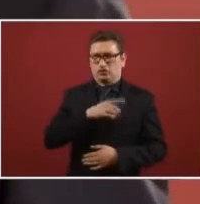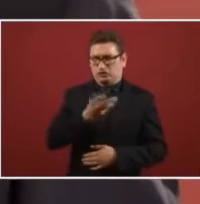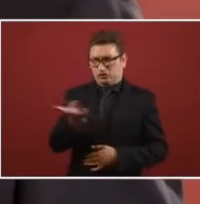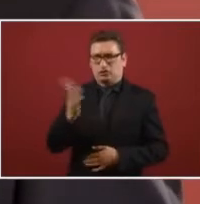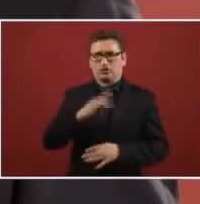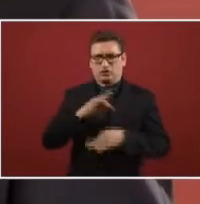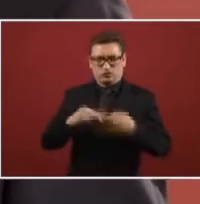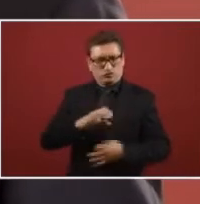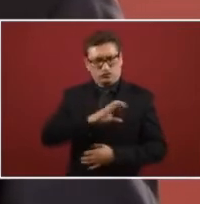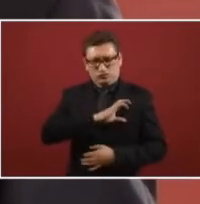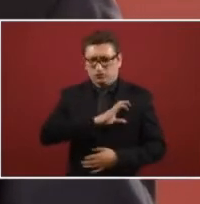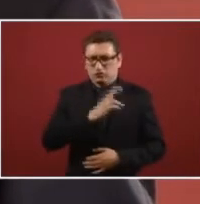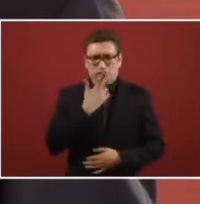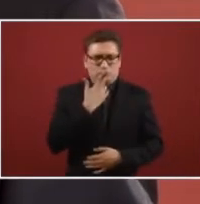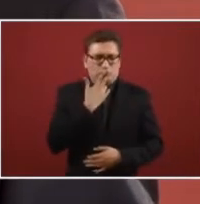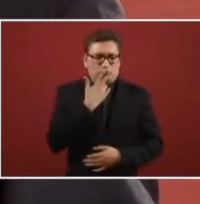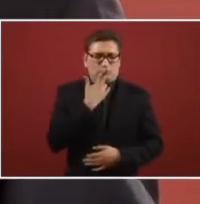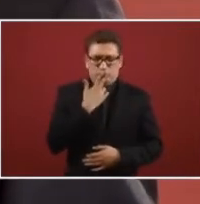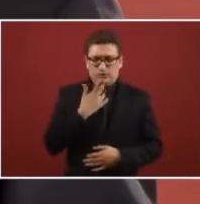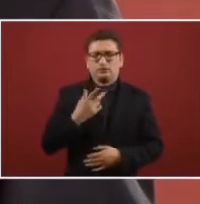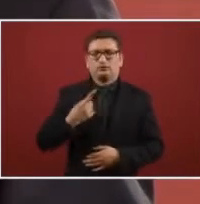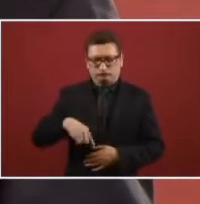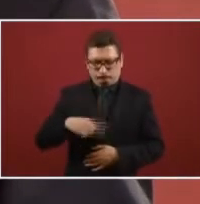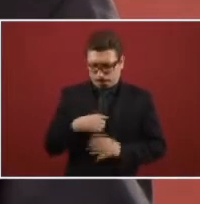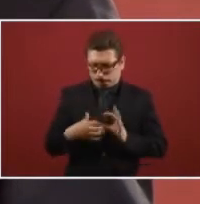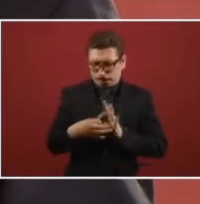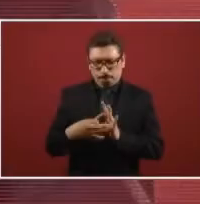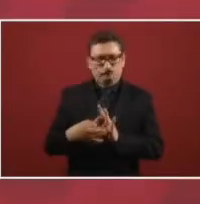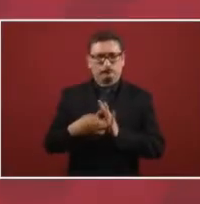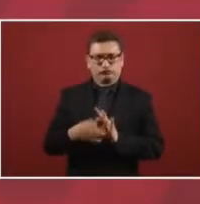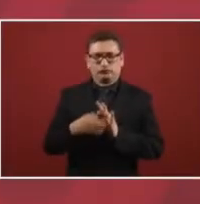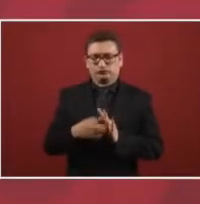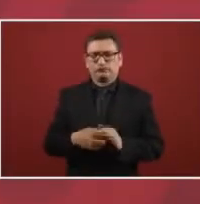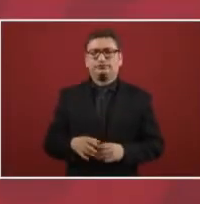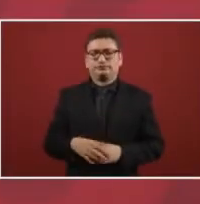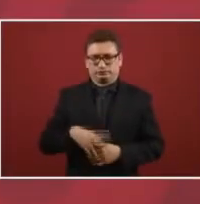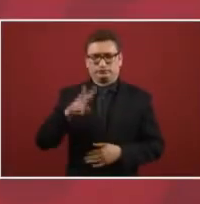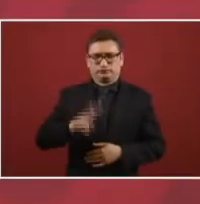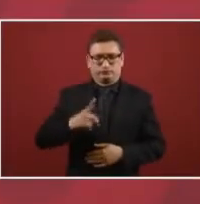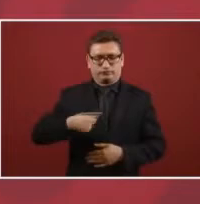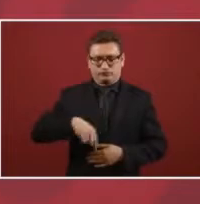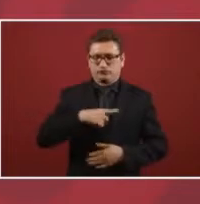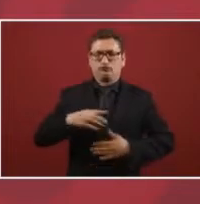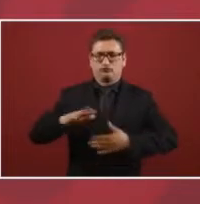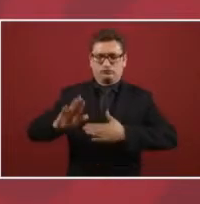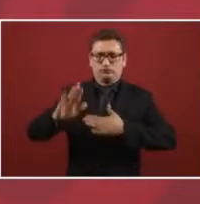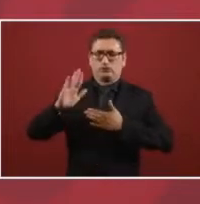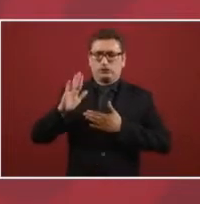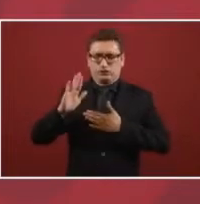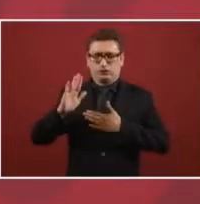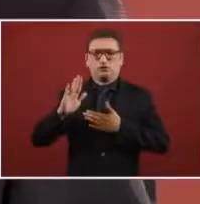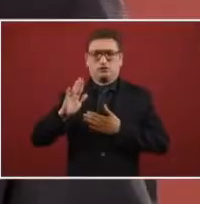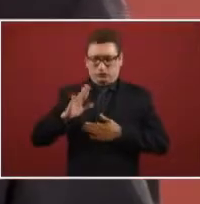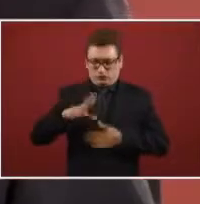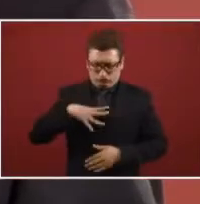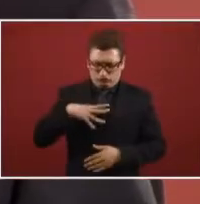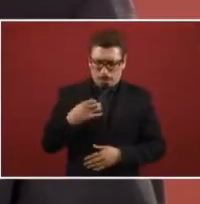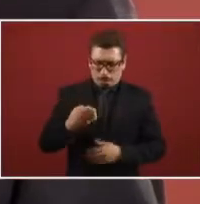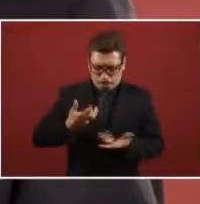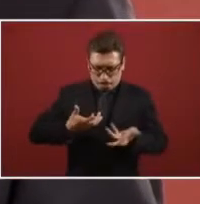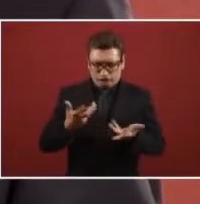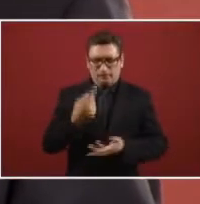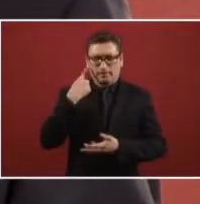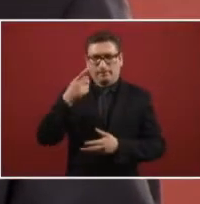We send our affection, our endearment and solidarity, and the commitment to